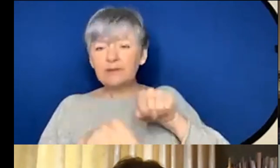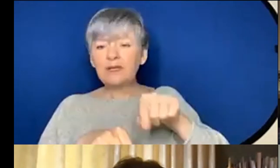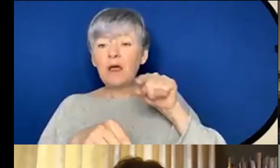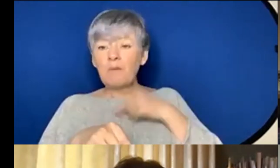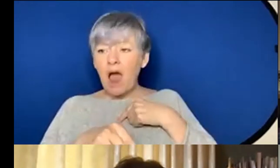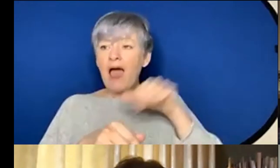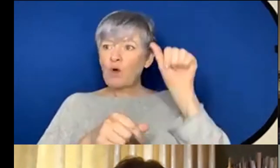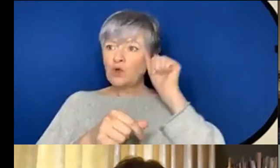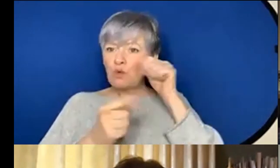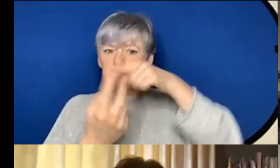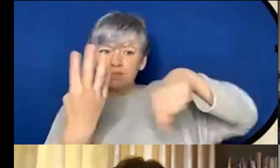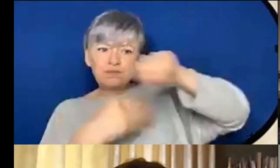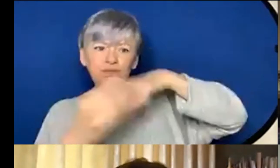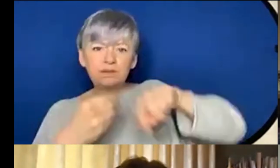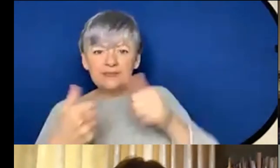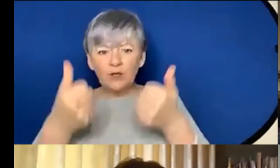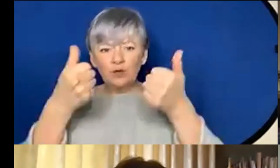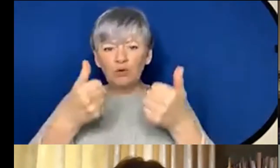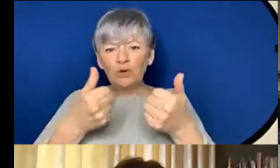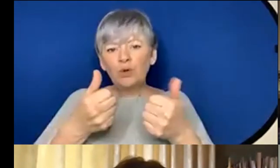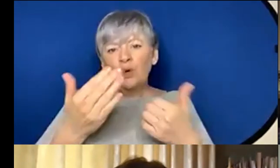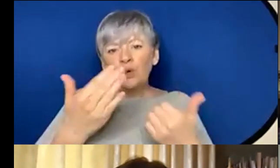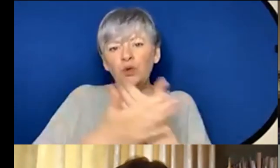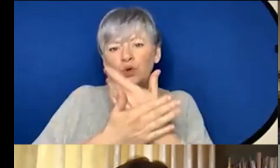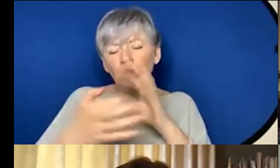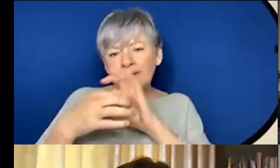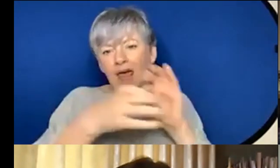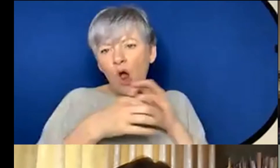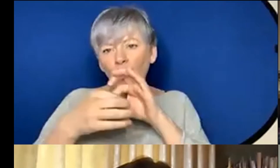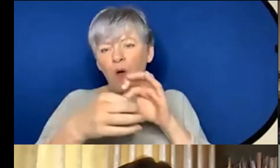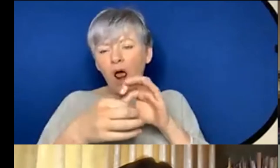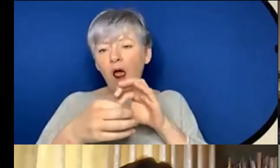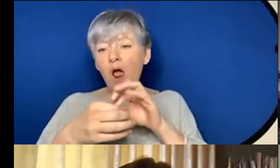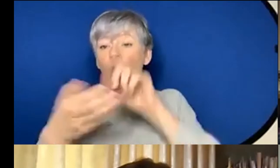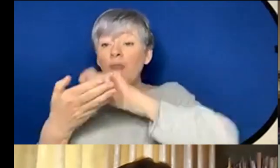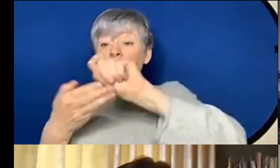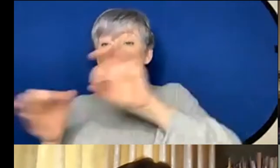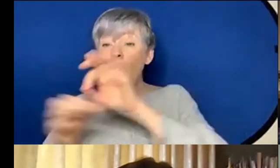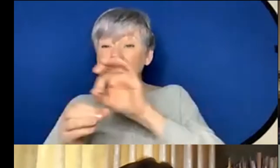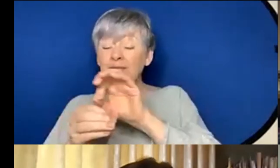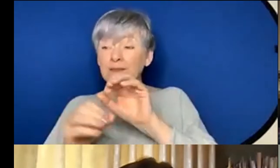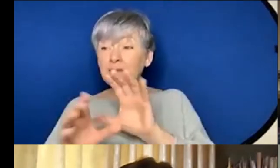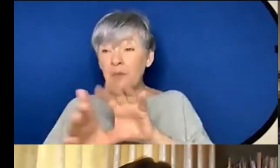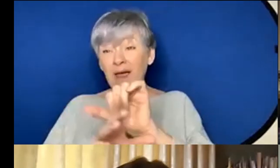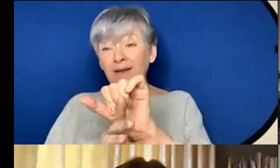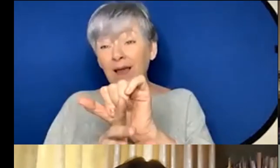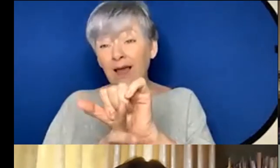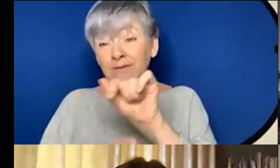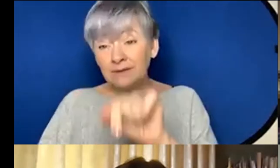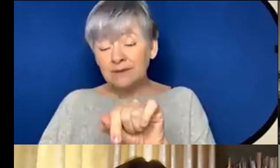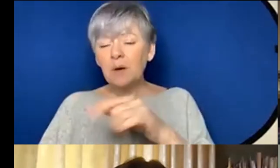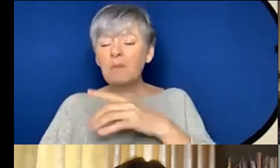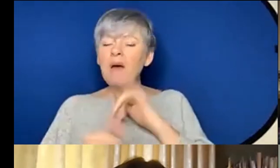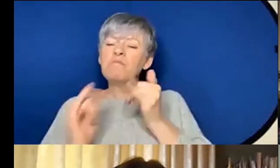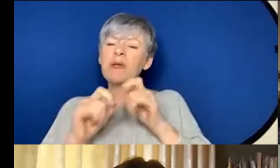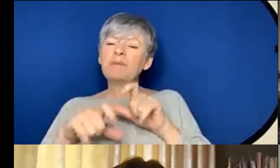new network so yeah I do feel certainly like with Composer I'm getting there performers it might be um might still need to